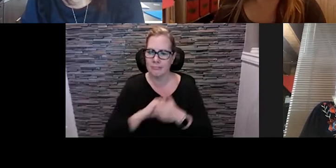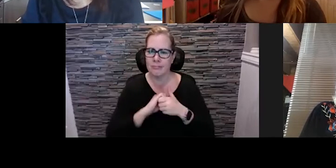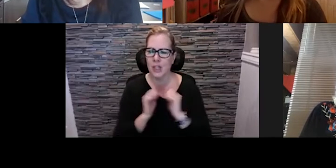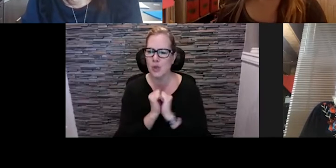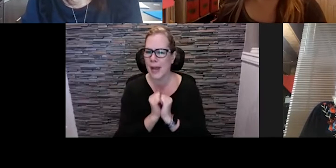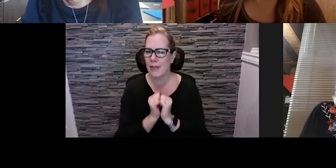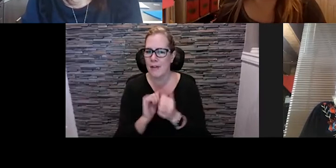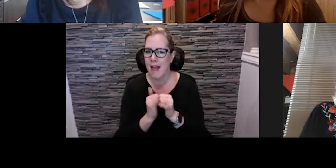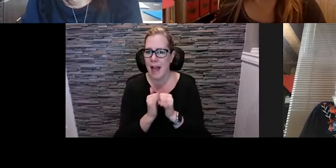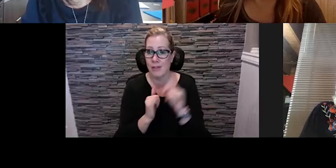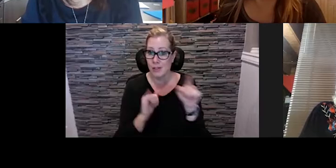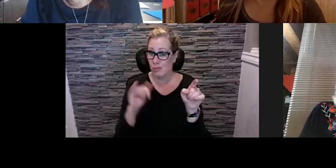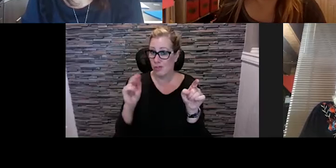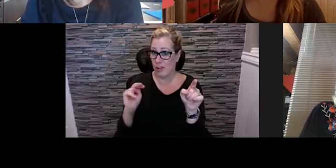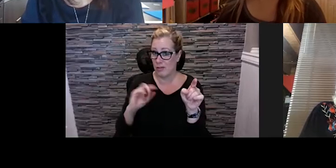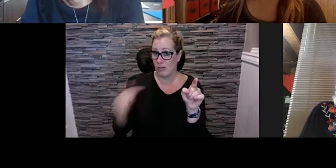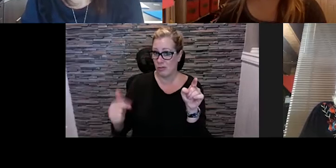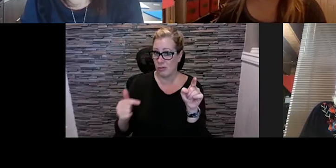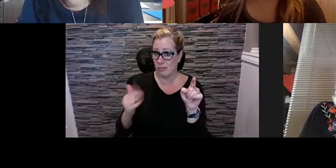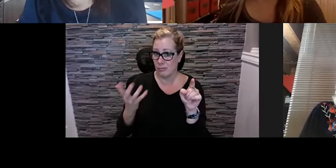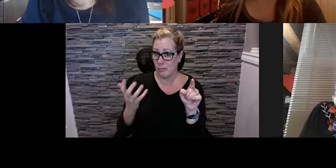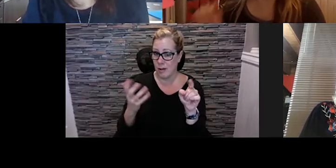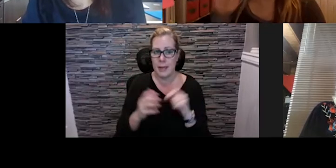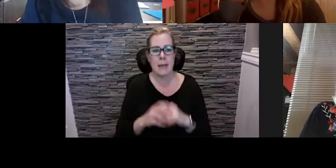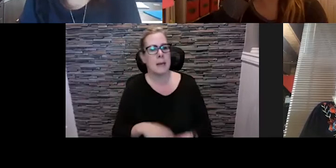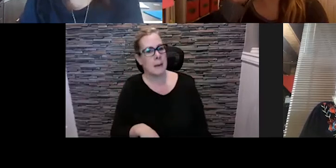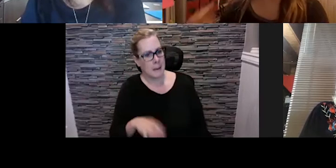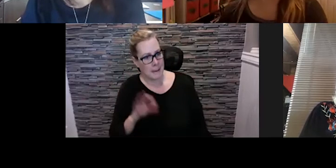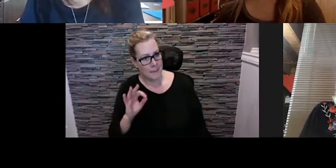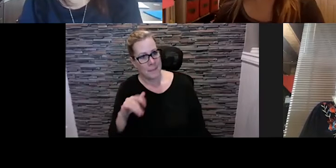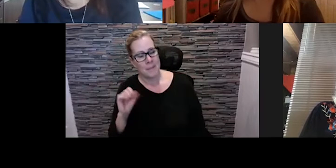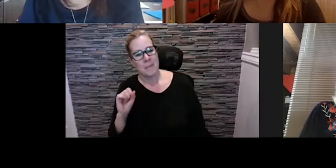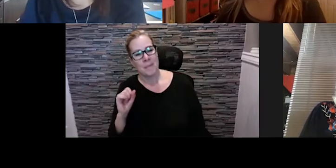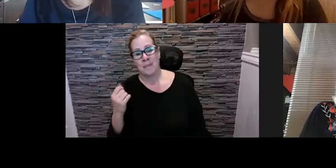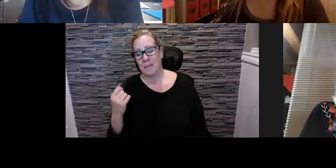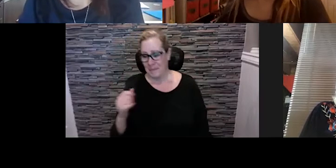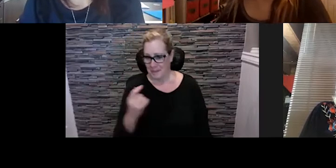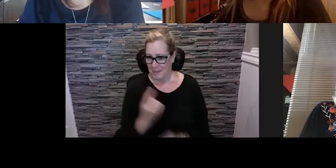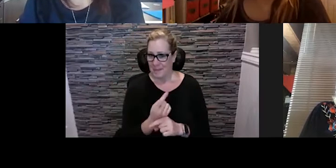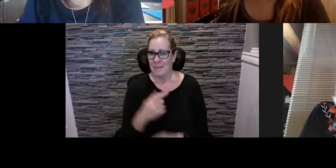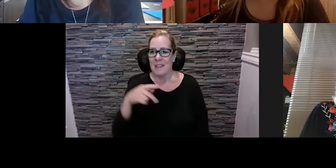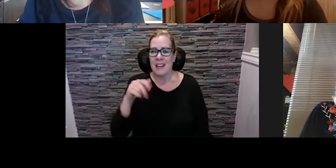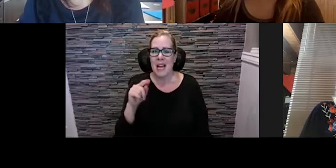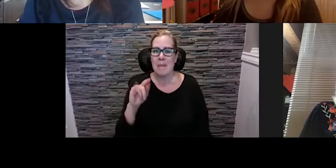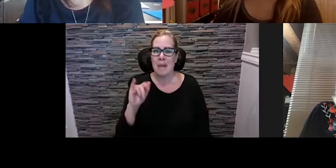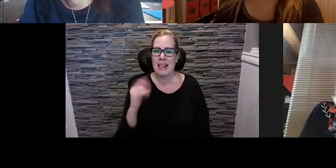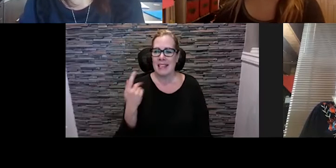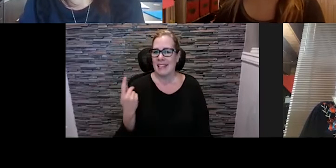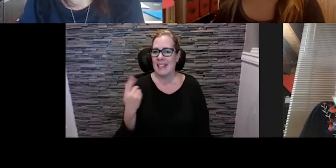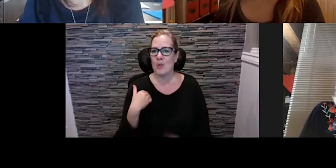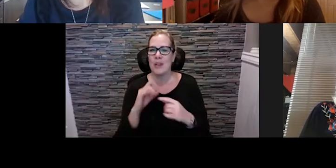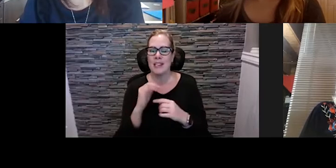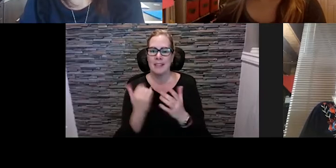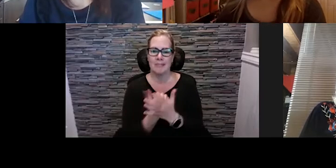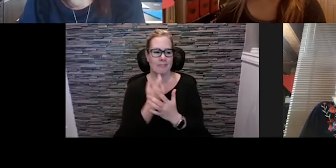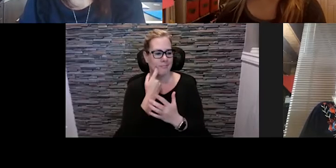off to you to share some of your thoughts. Thanks, Patty. Yeah, so when Patty and I, when I first jumped into this role, Patty and I had an opportunity to